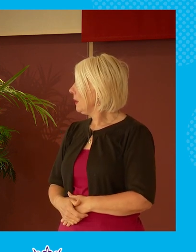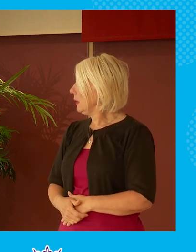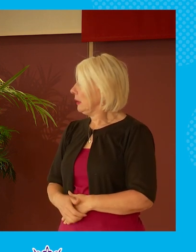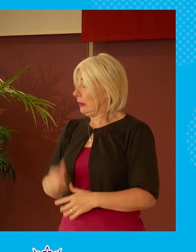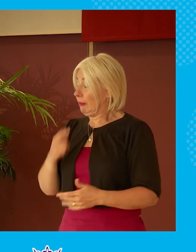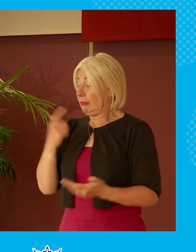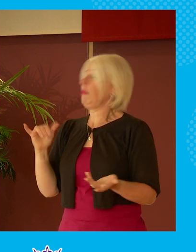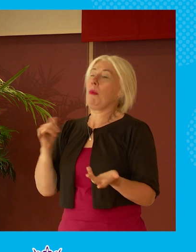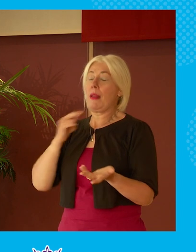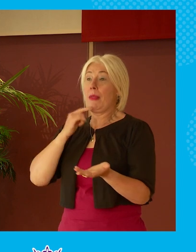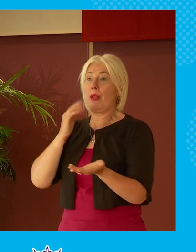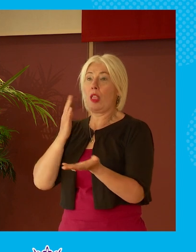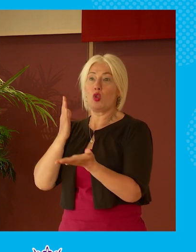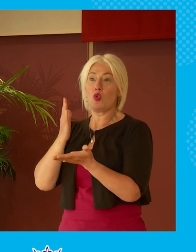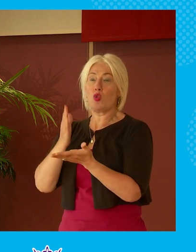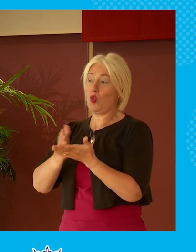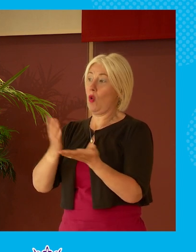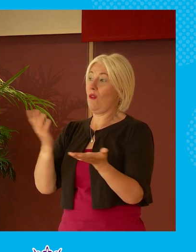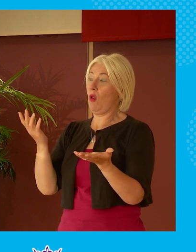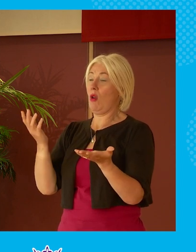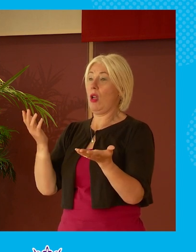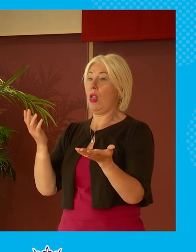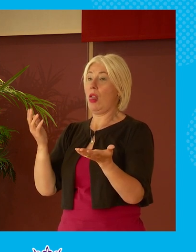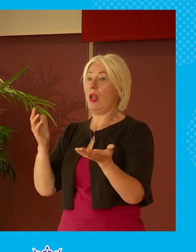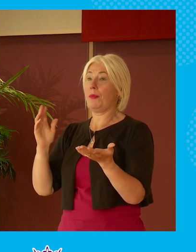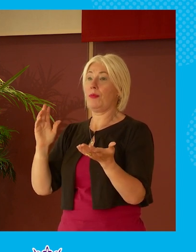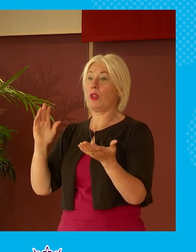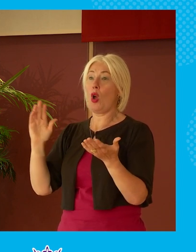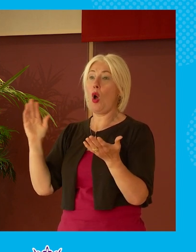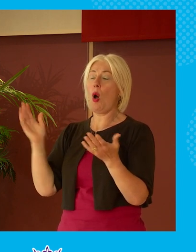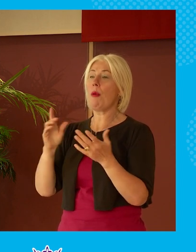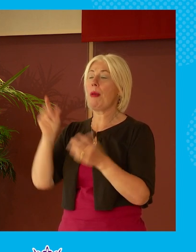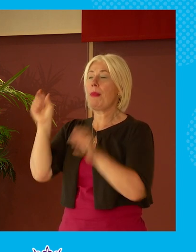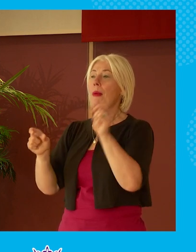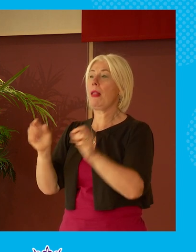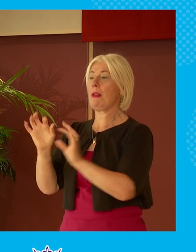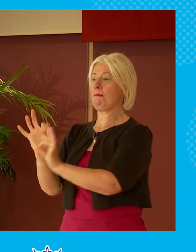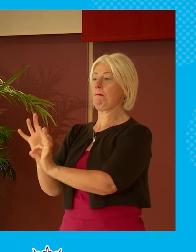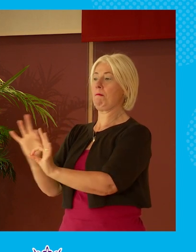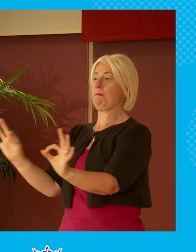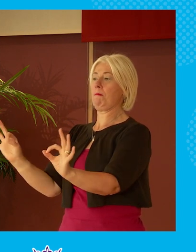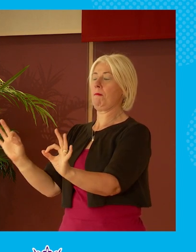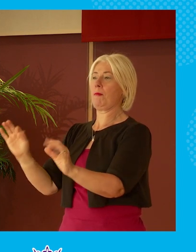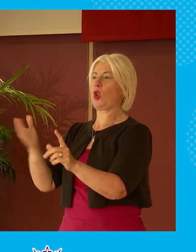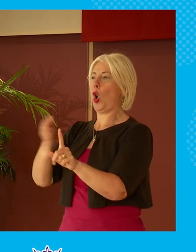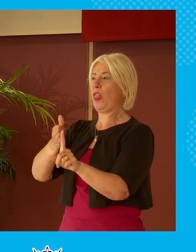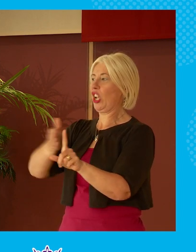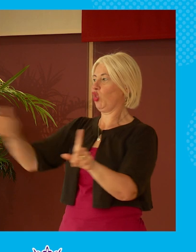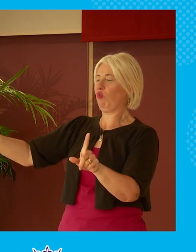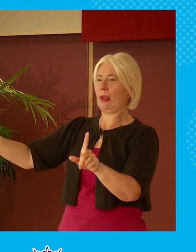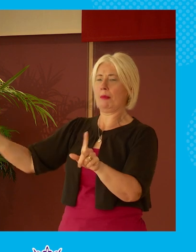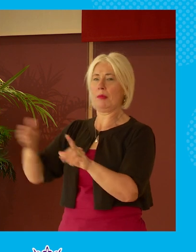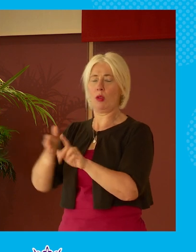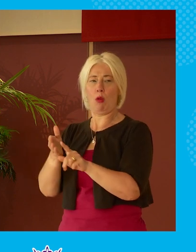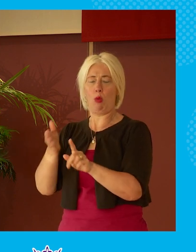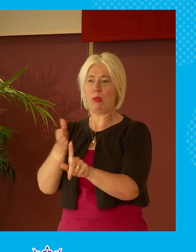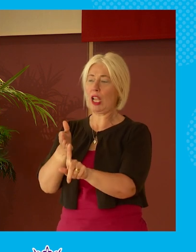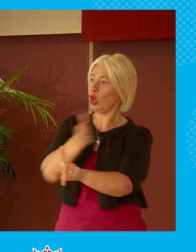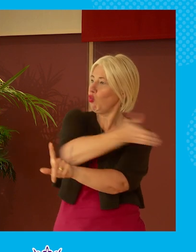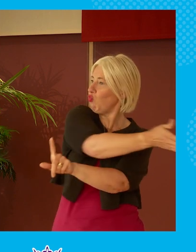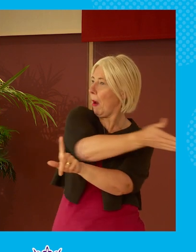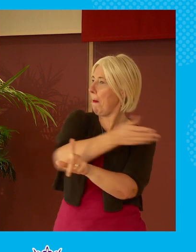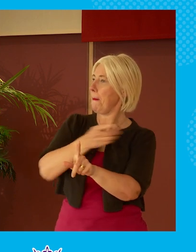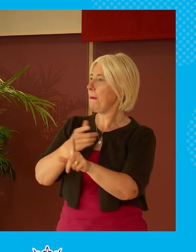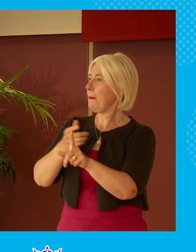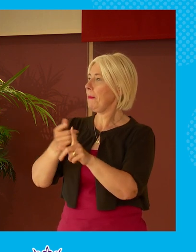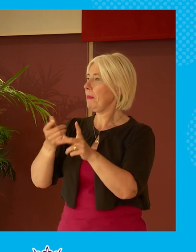of a truism that um for all that the the siren voices on on the extremes are um are very